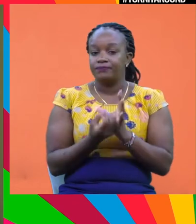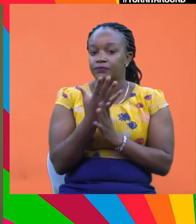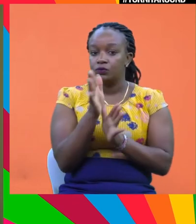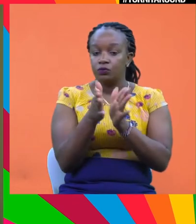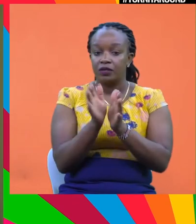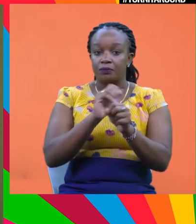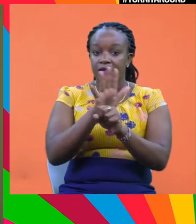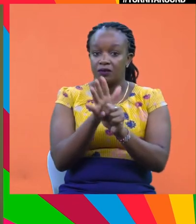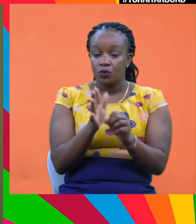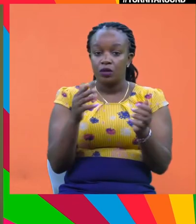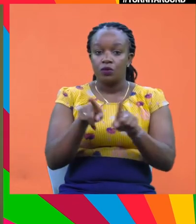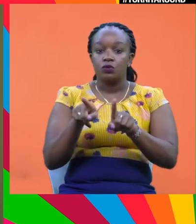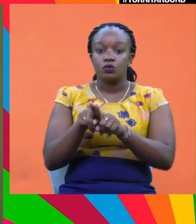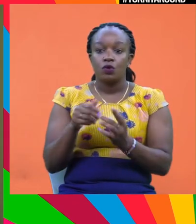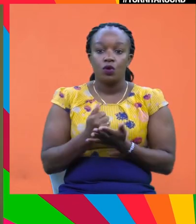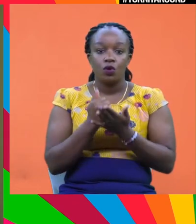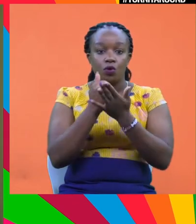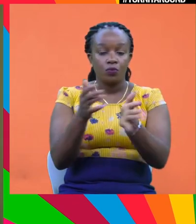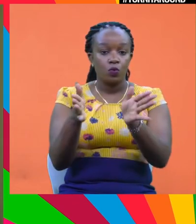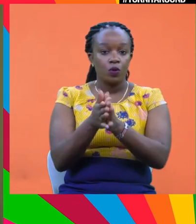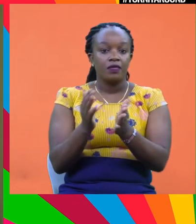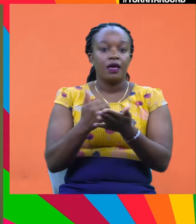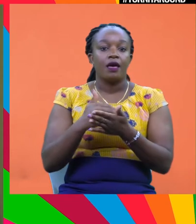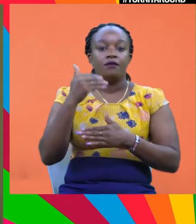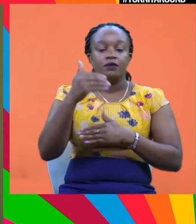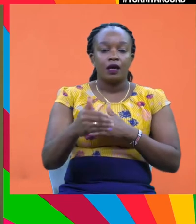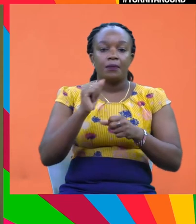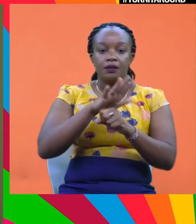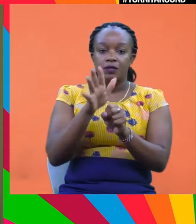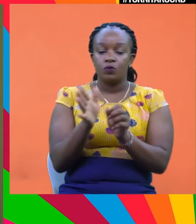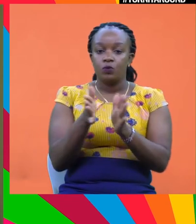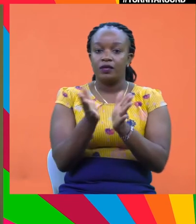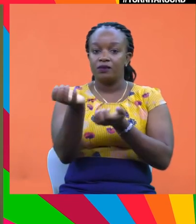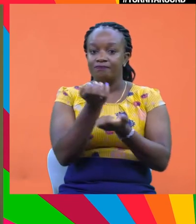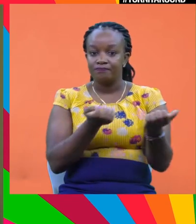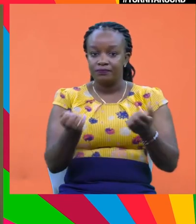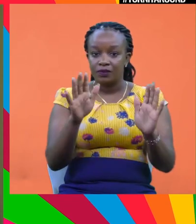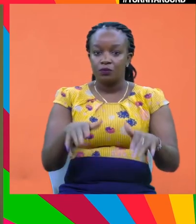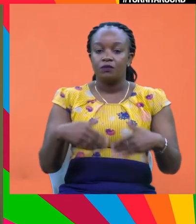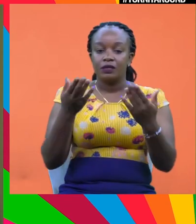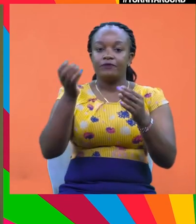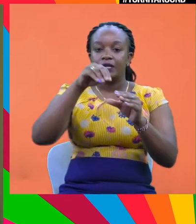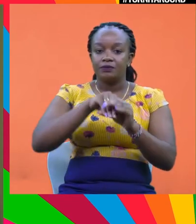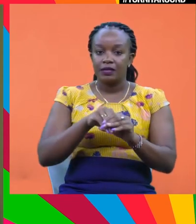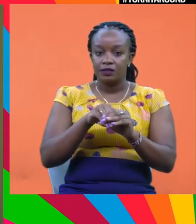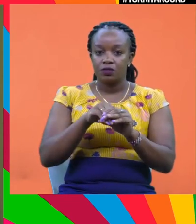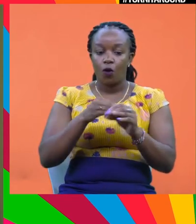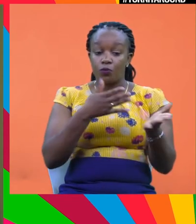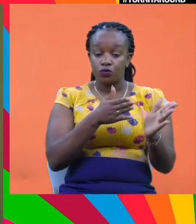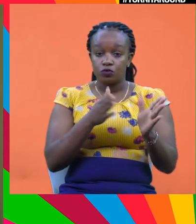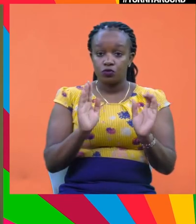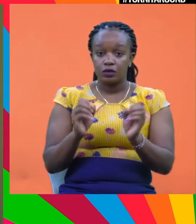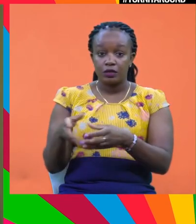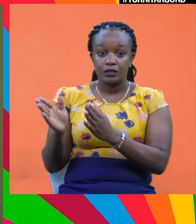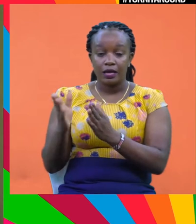to the pandemic, will also help with post-pandemic reorganization of economies, providing investment opportunities for firms